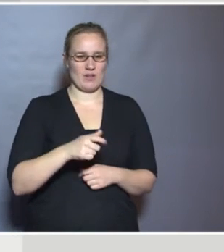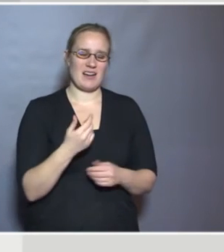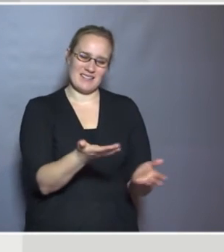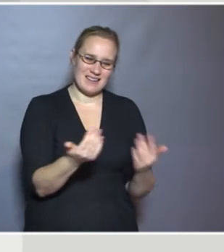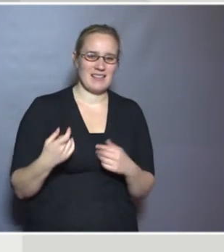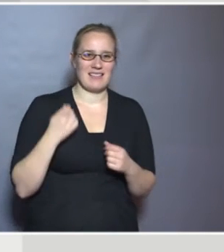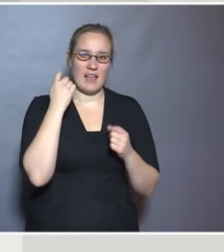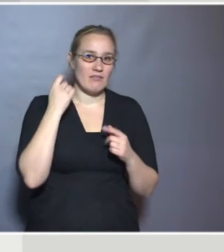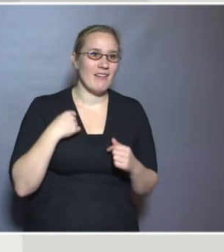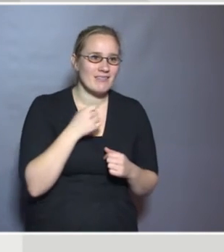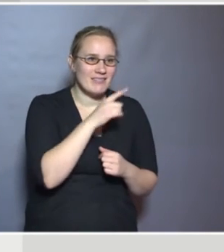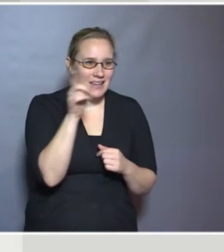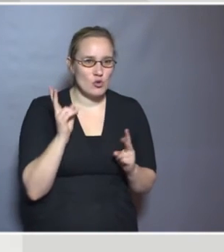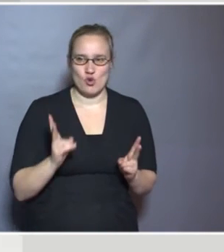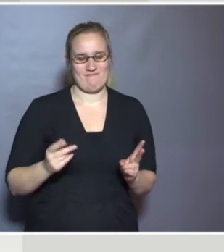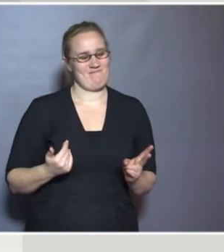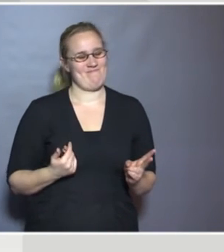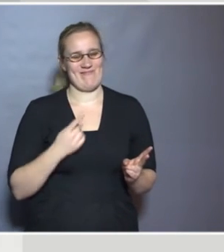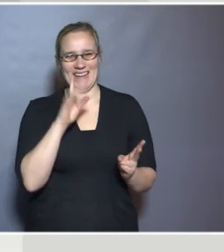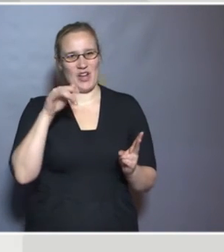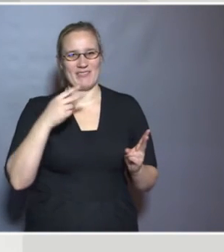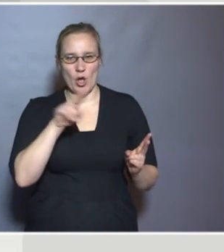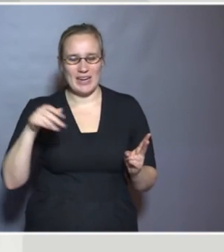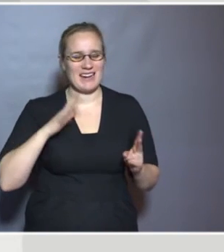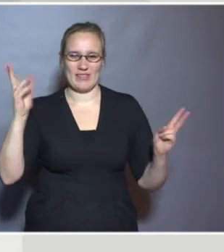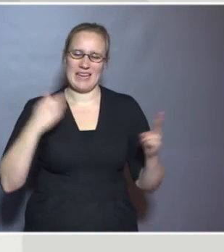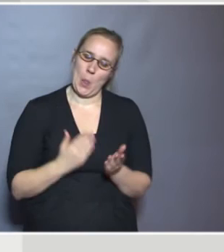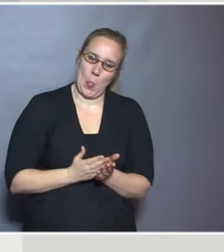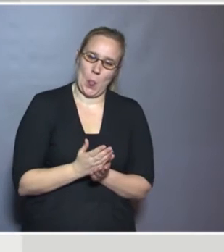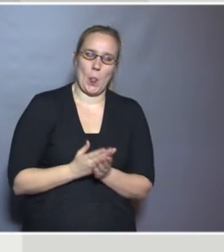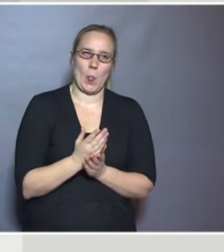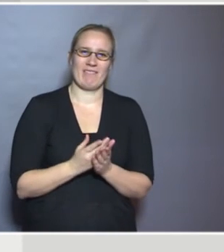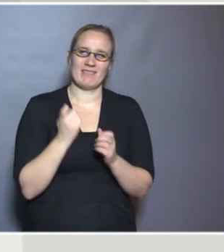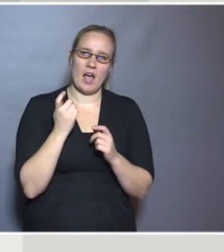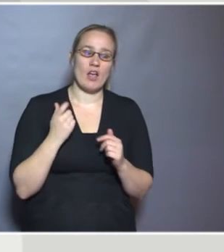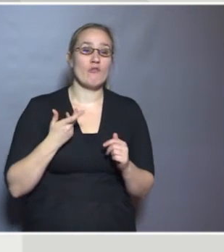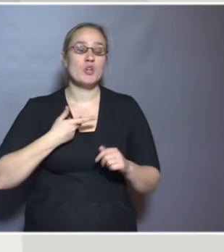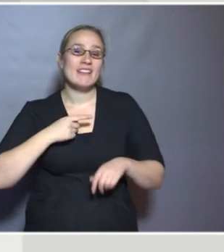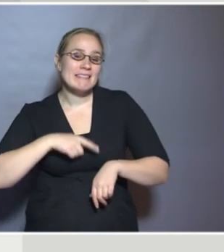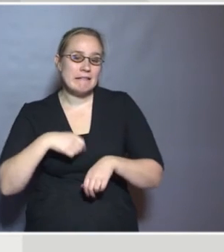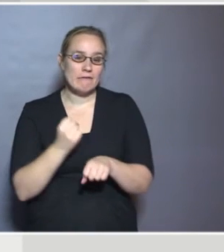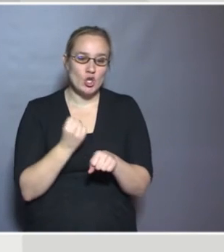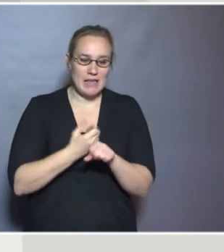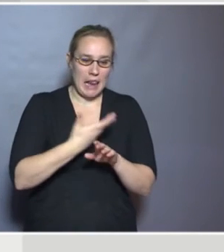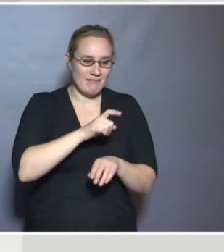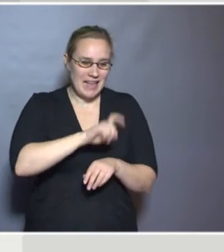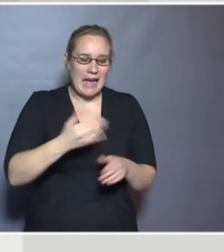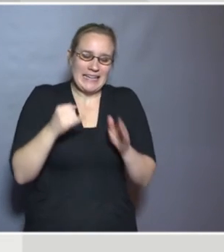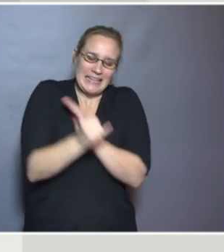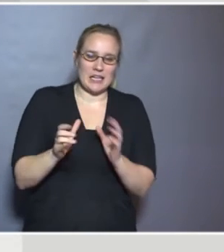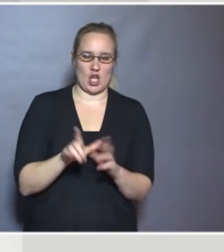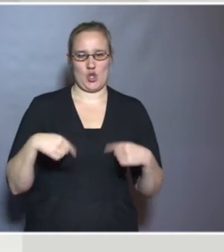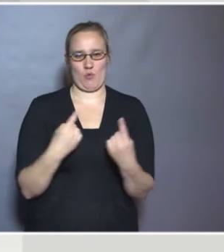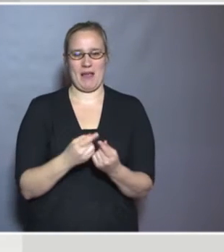including Norway. You're not able to give us data exactly on how much time children are spending in classrooms. But